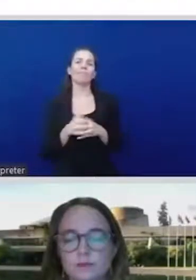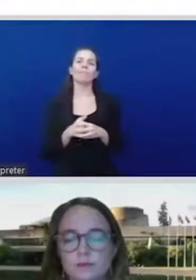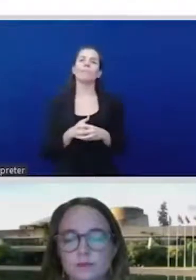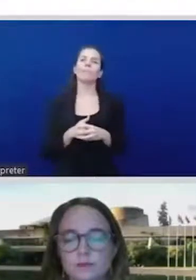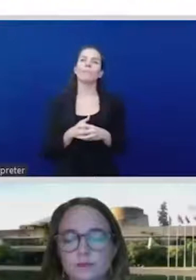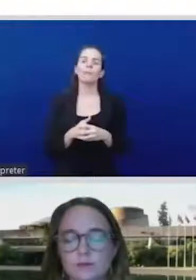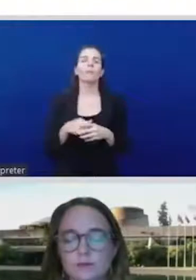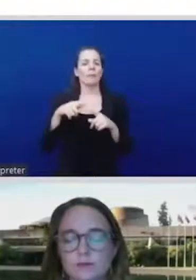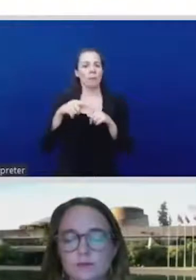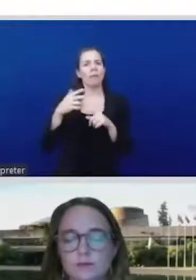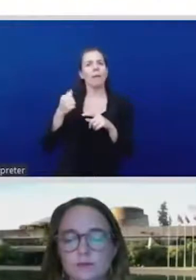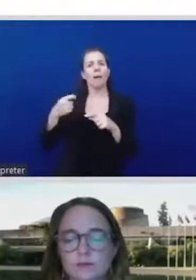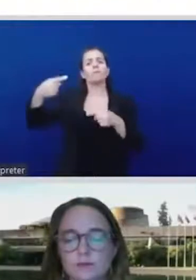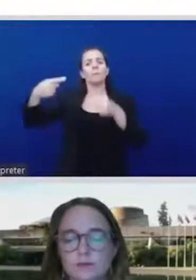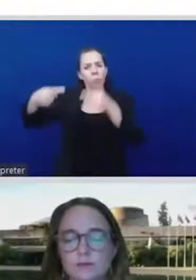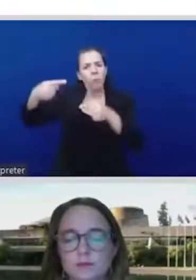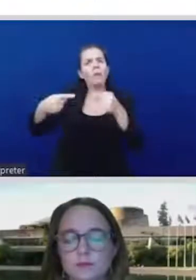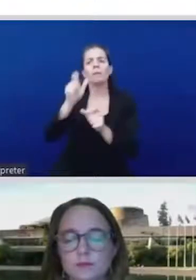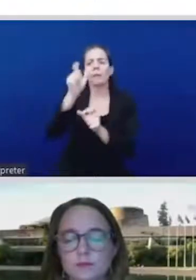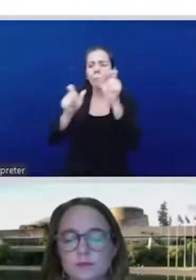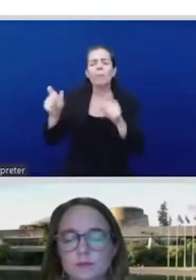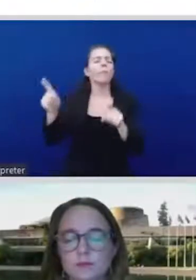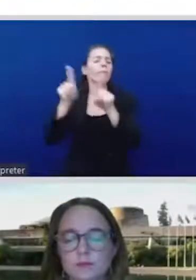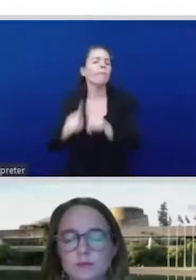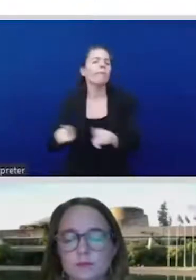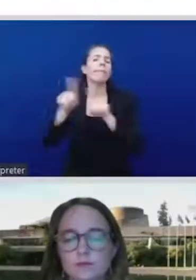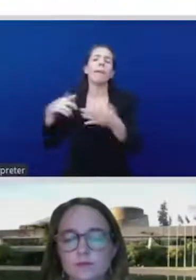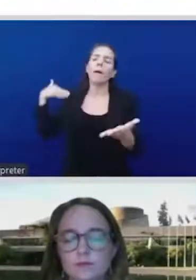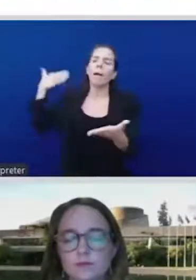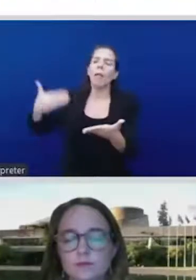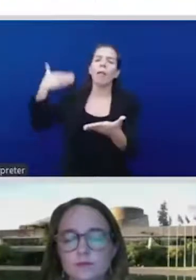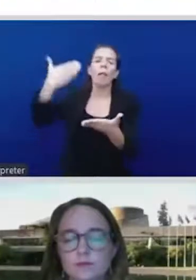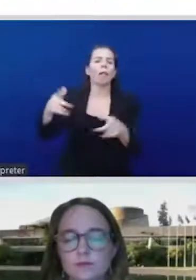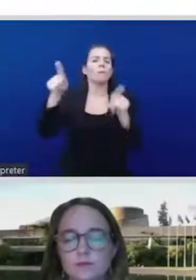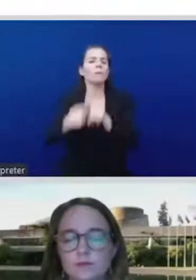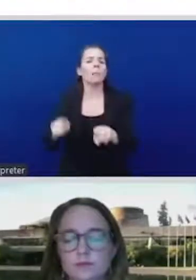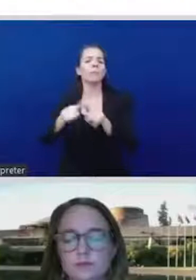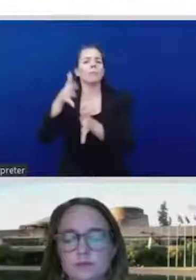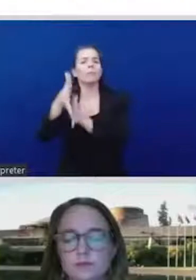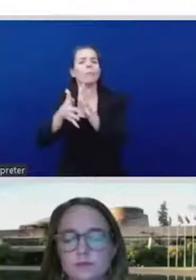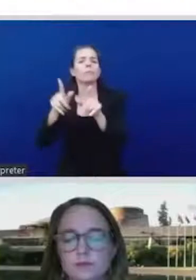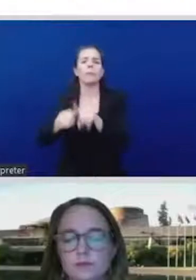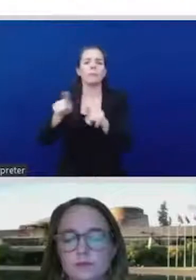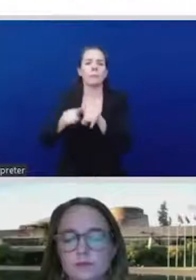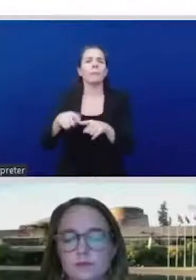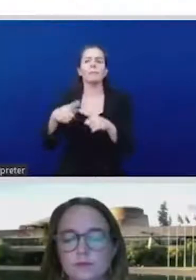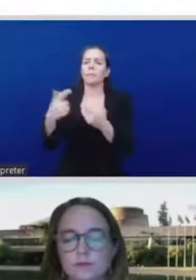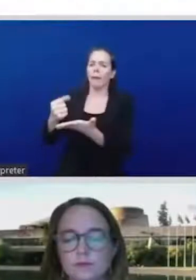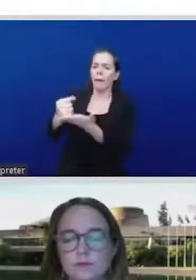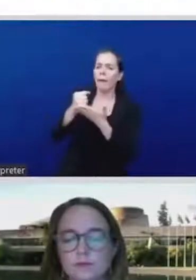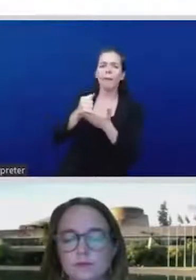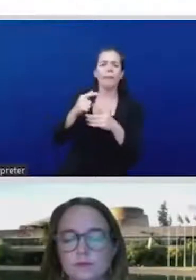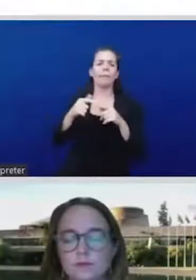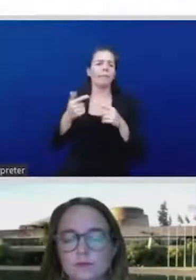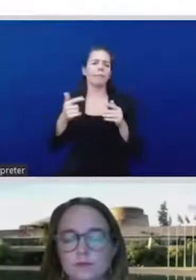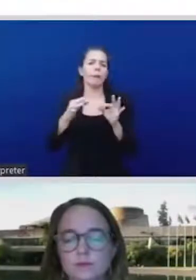kind of support, even for working people. So, yes, in a developed world, it has happened. It really has not happened to the